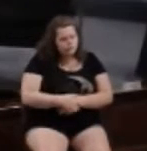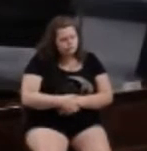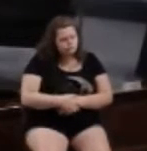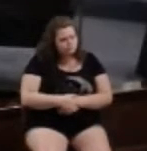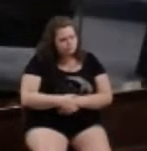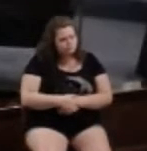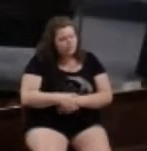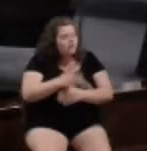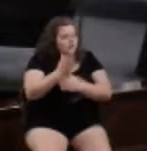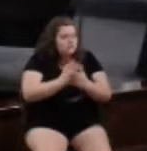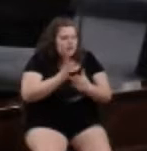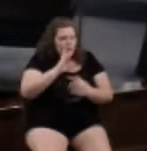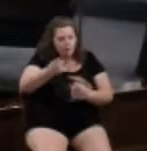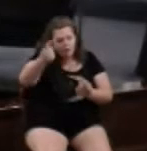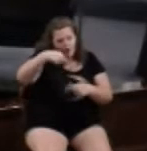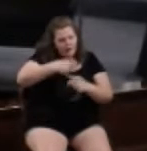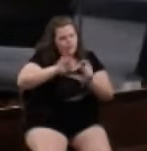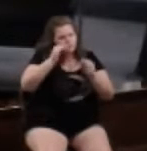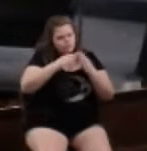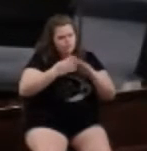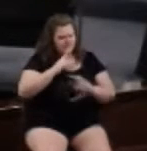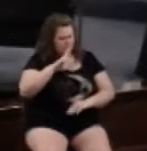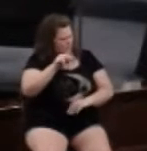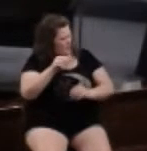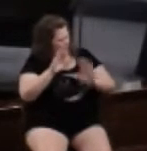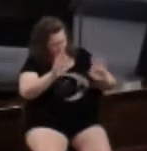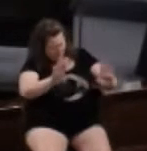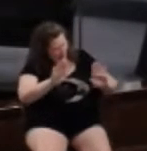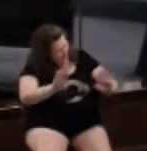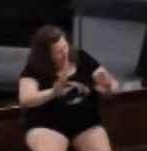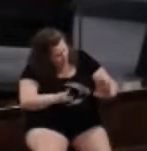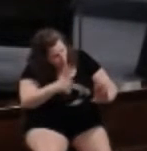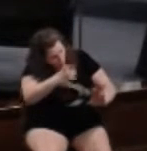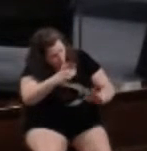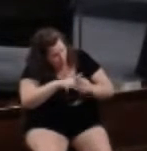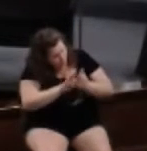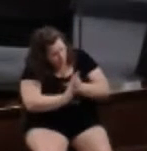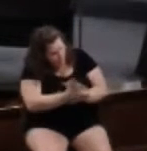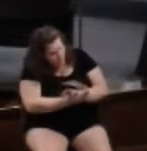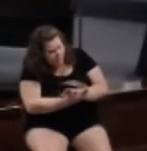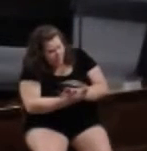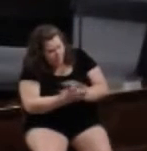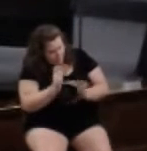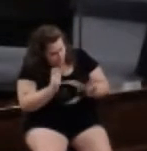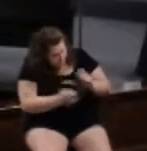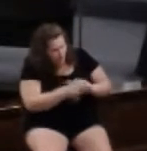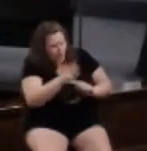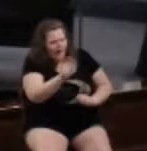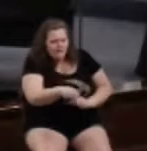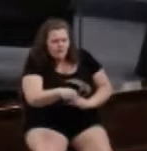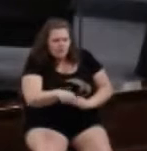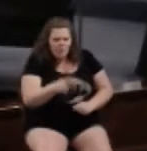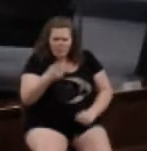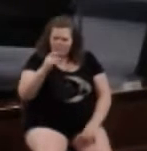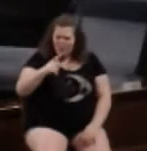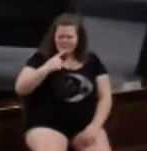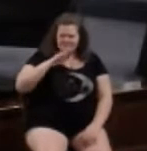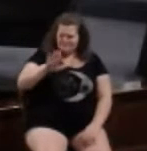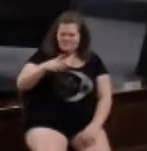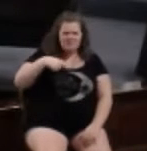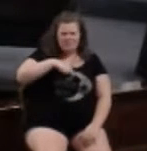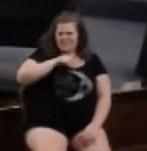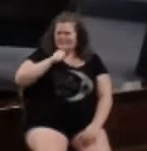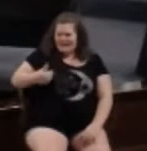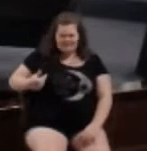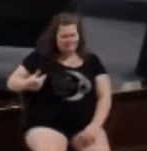Some come down from Jerusalem and say, oh, wait, wait, if you want to convert, you've got to. Paul and Barnabas is like, look, we're not going to have this.